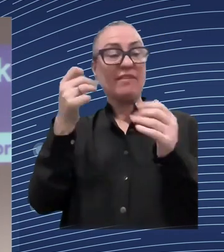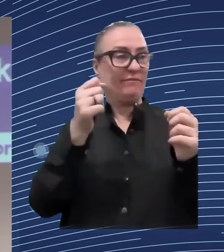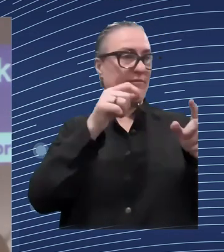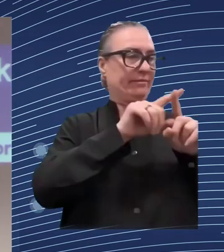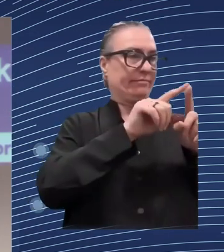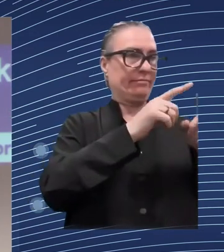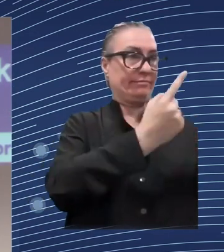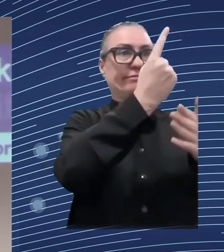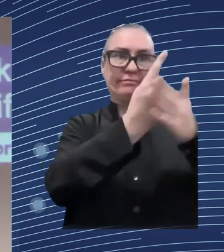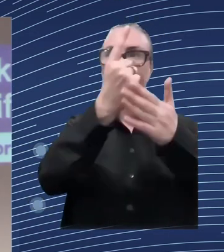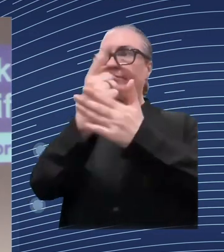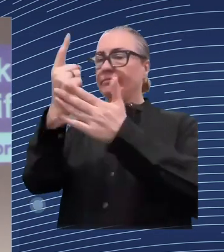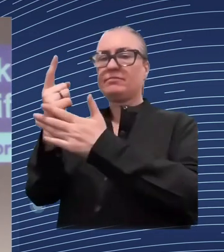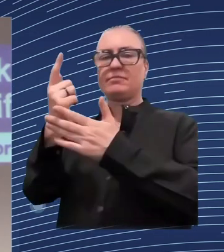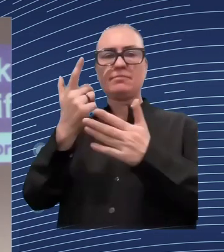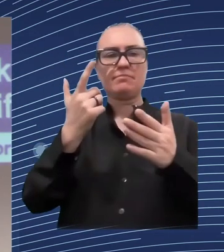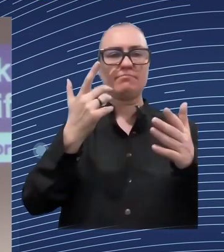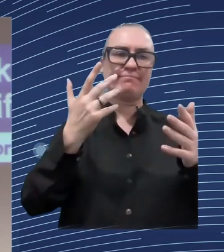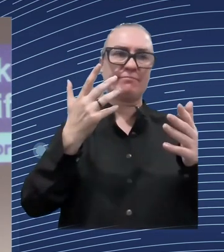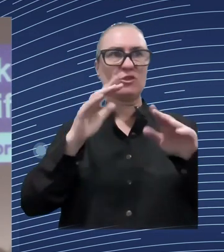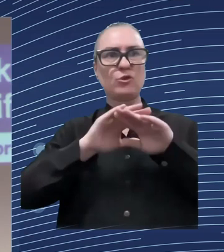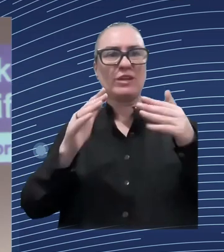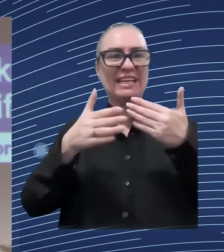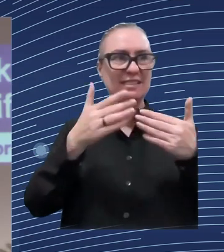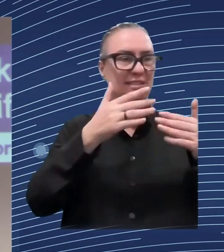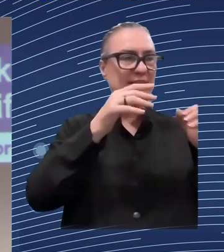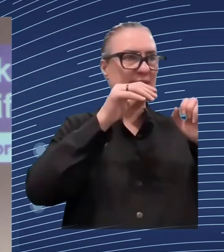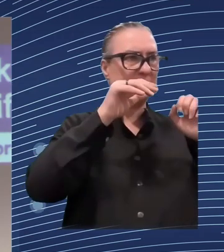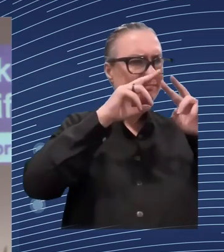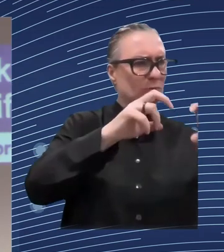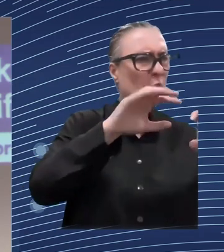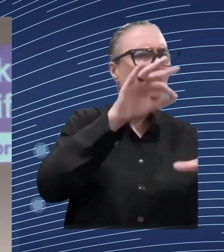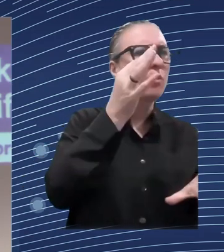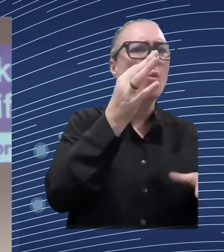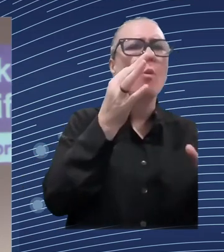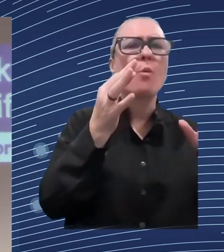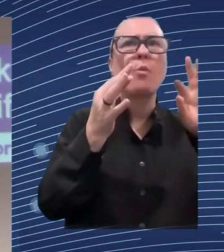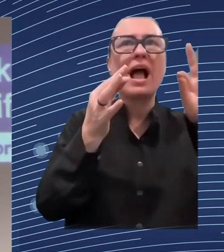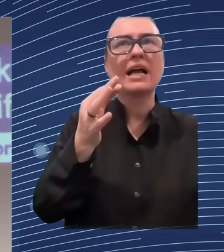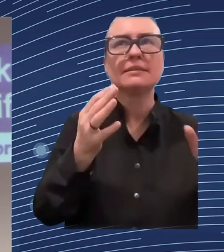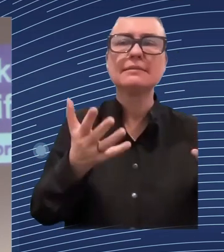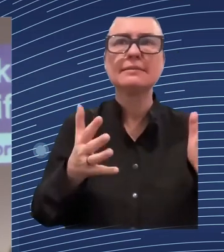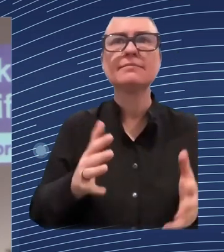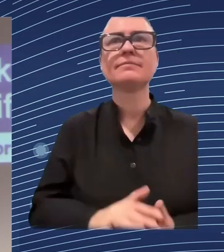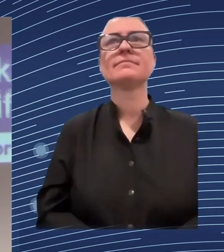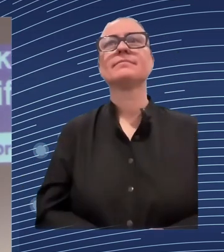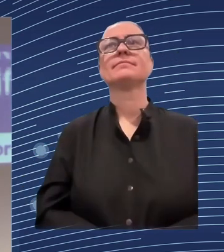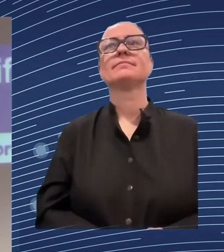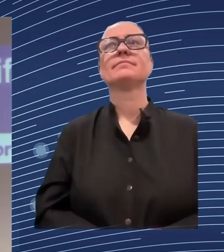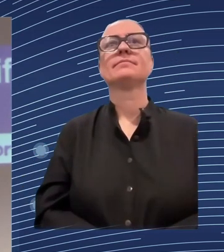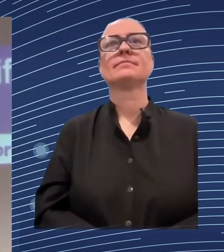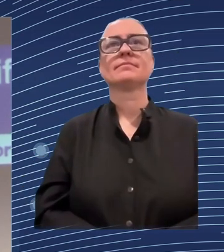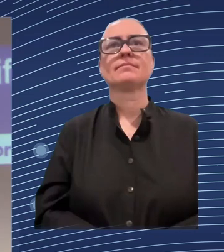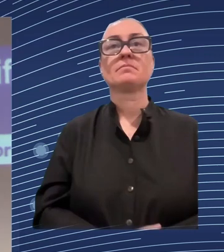employment, labor efficiency, for instance, labor